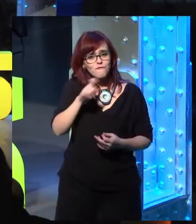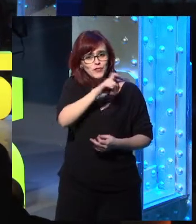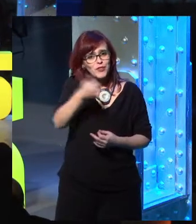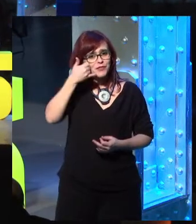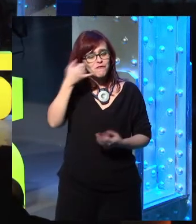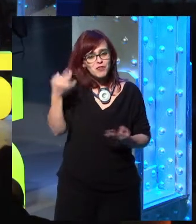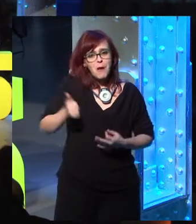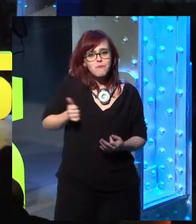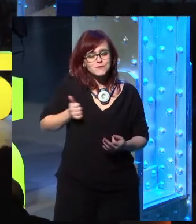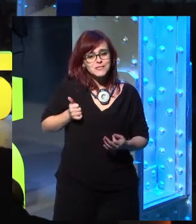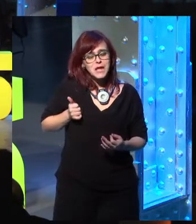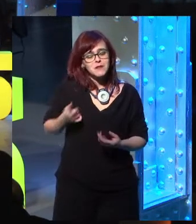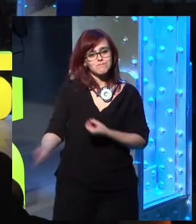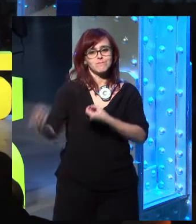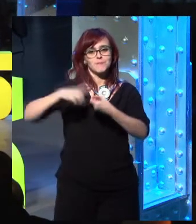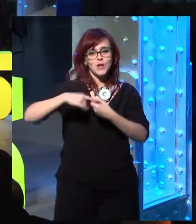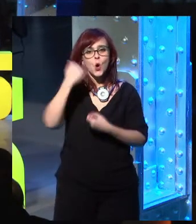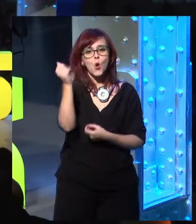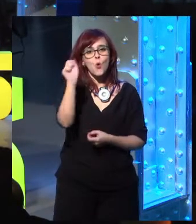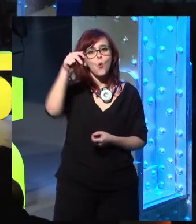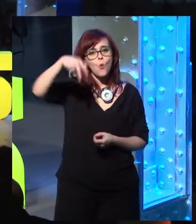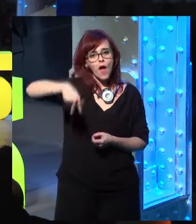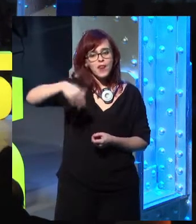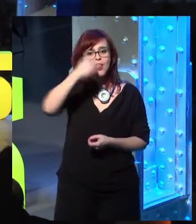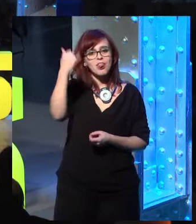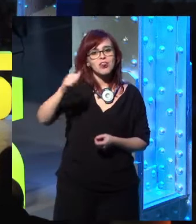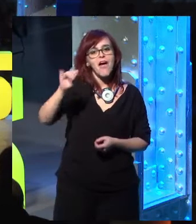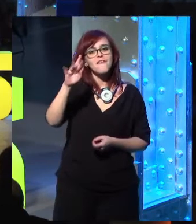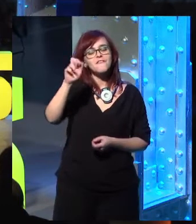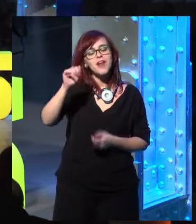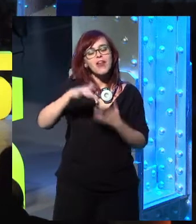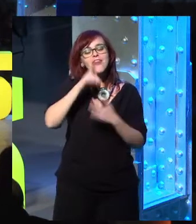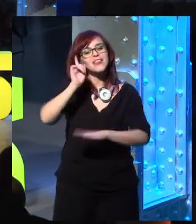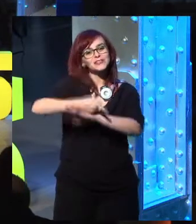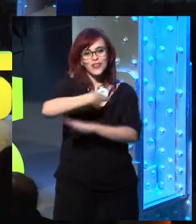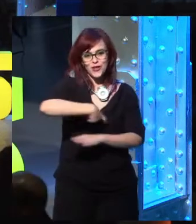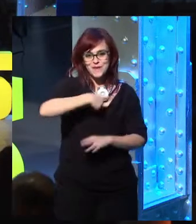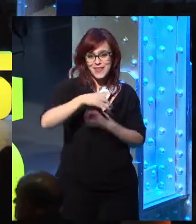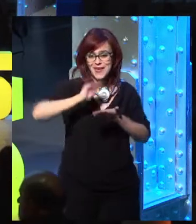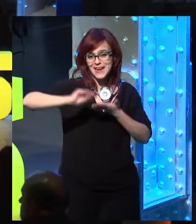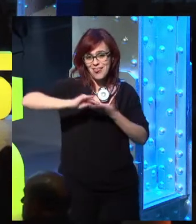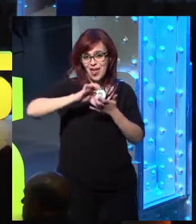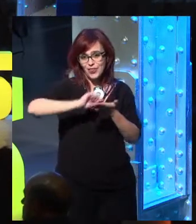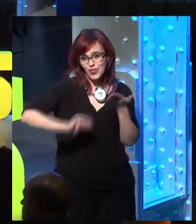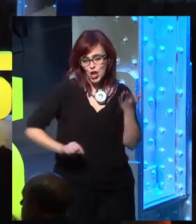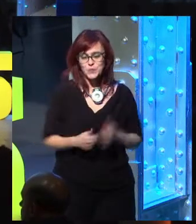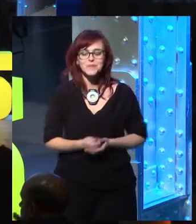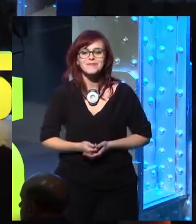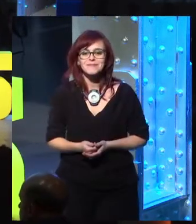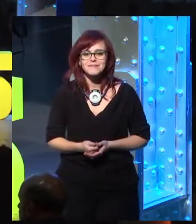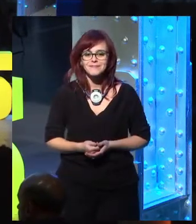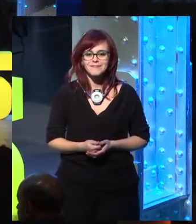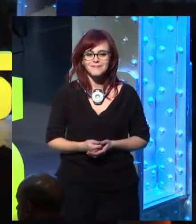to explain, we had to have Juan Zafra as the manager of the newsroom